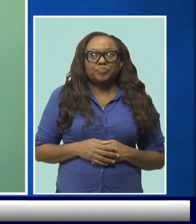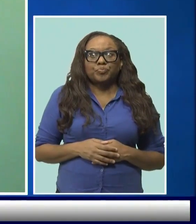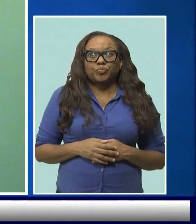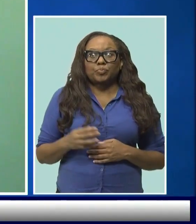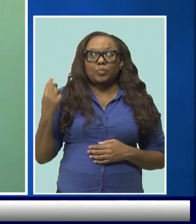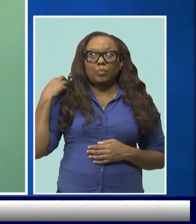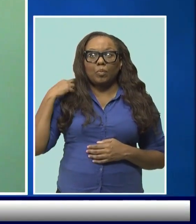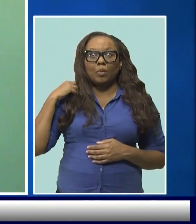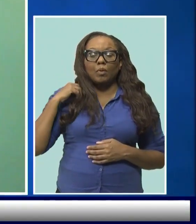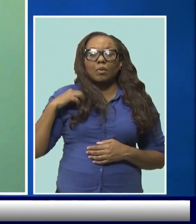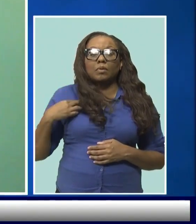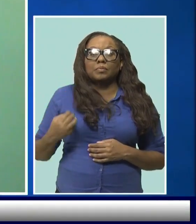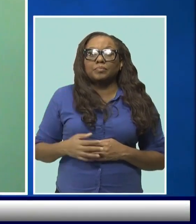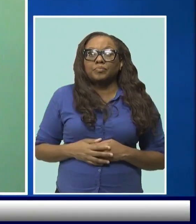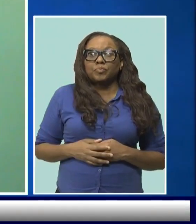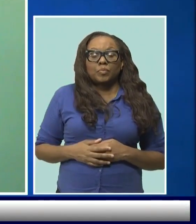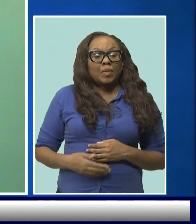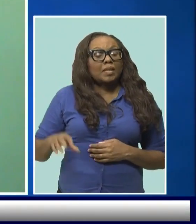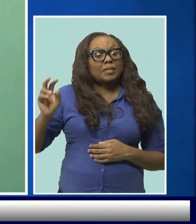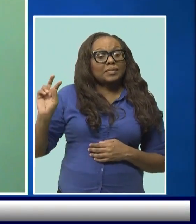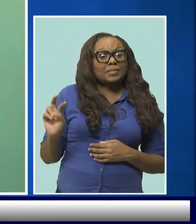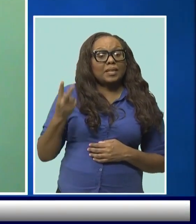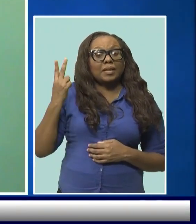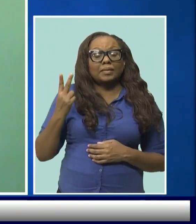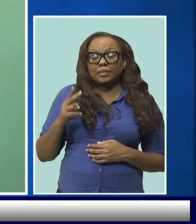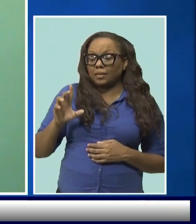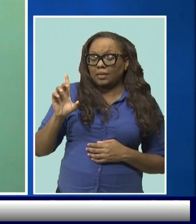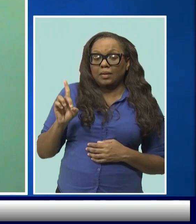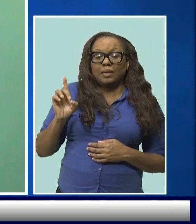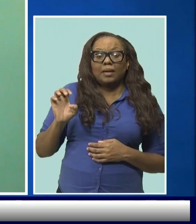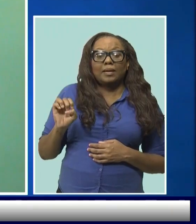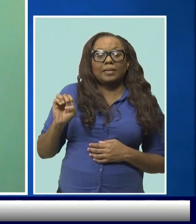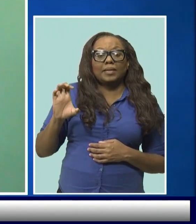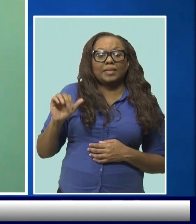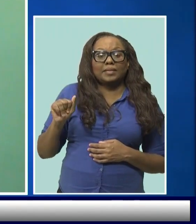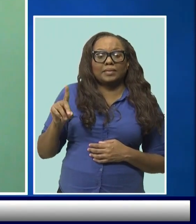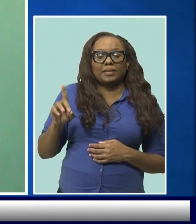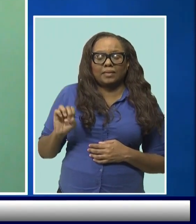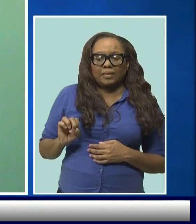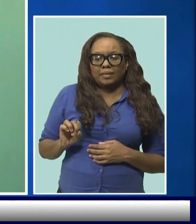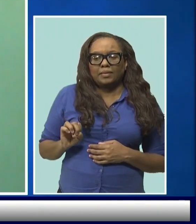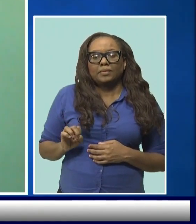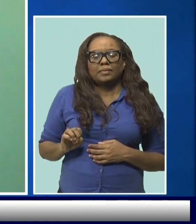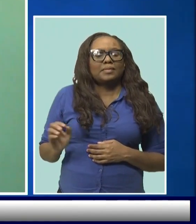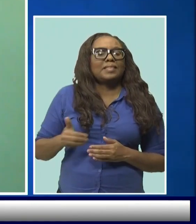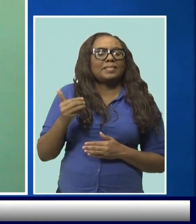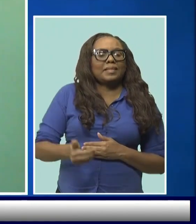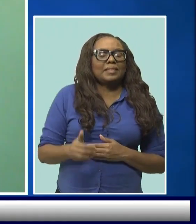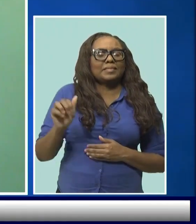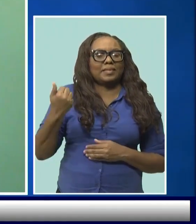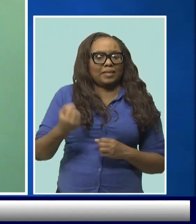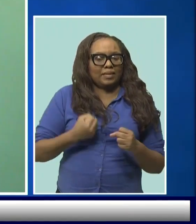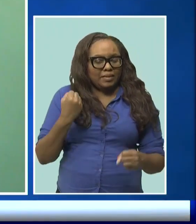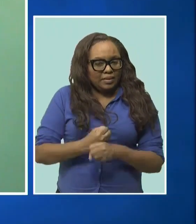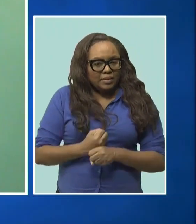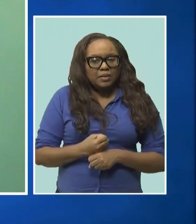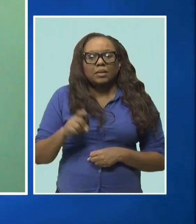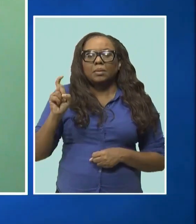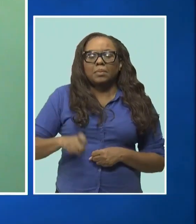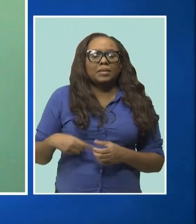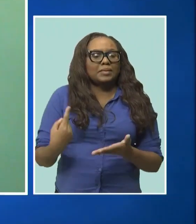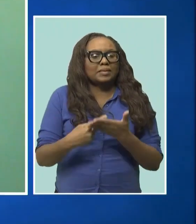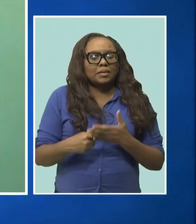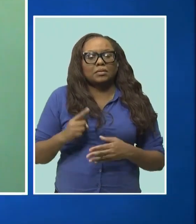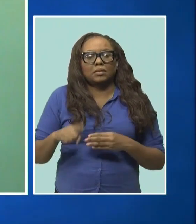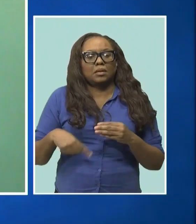second decade must be dedicated to issues pertaining to reparations, issues